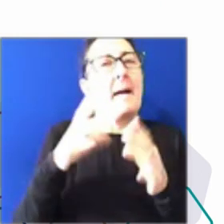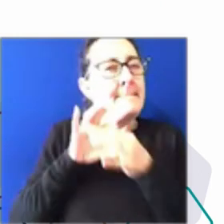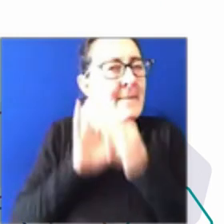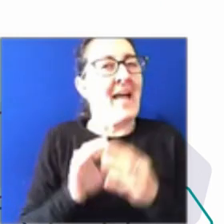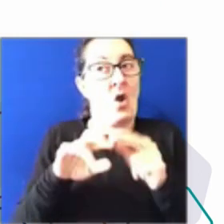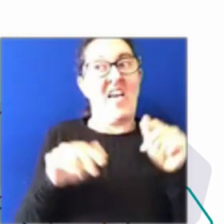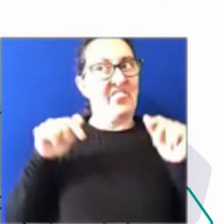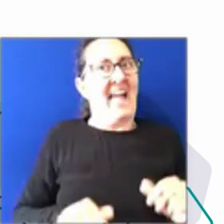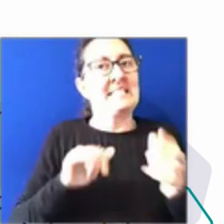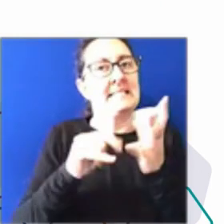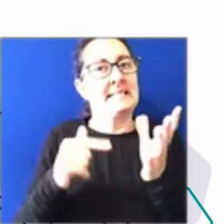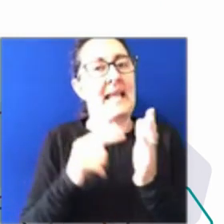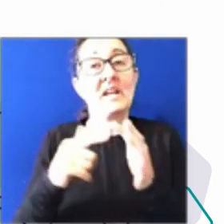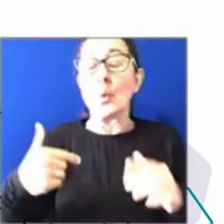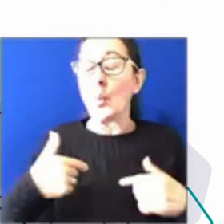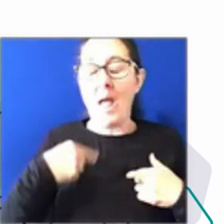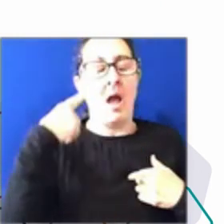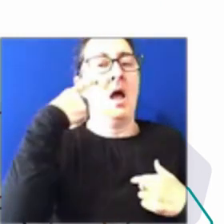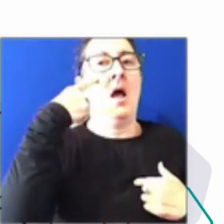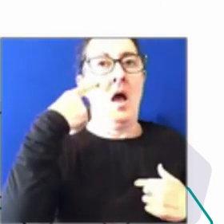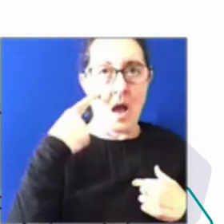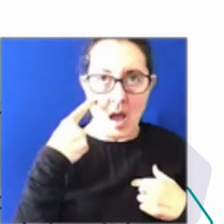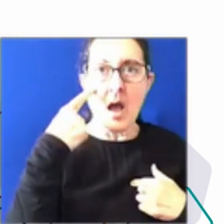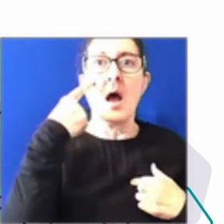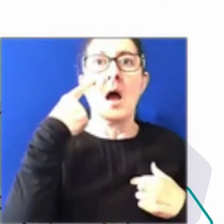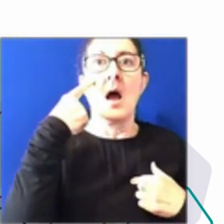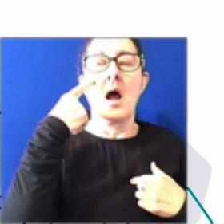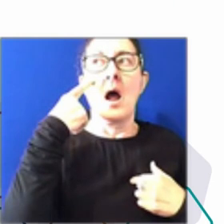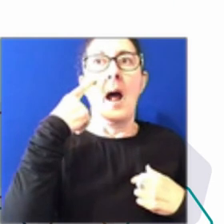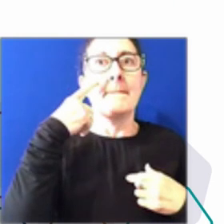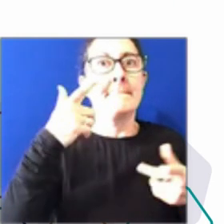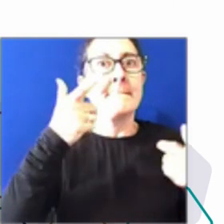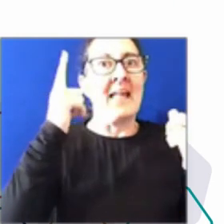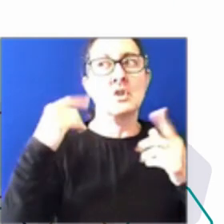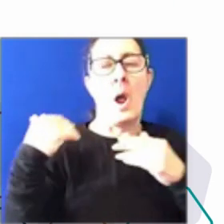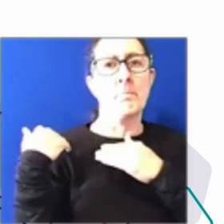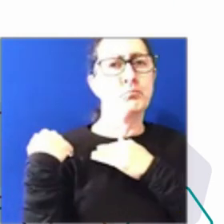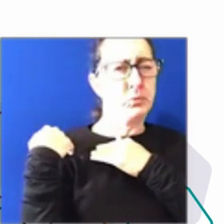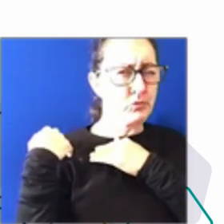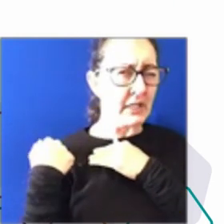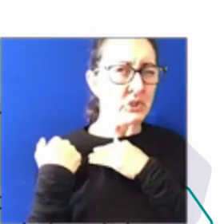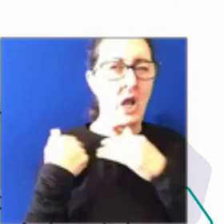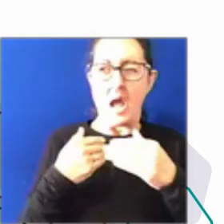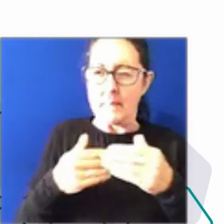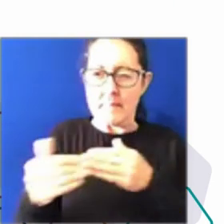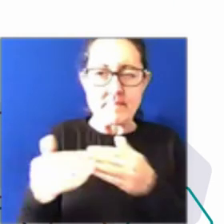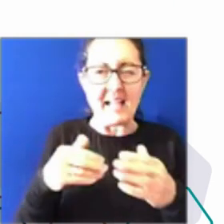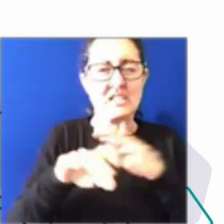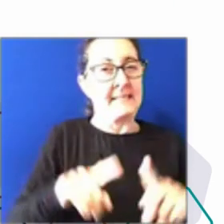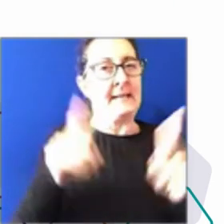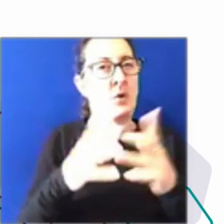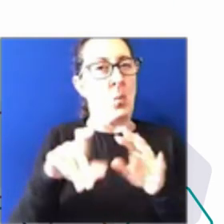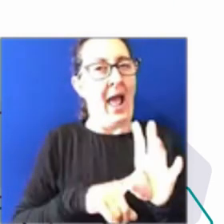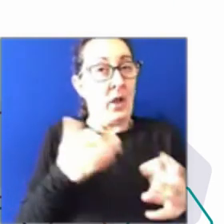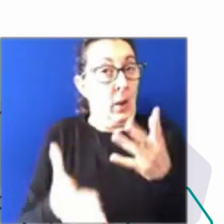we got to see firsthand the pressure on managers to manage in a very, very different way than they'd been used to before. And I think that